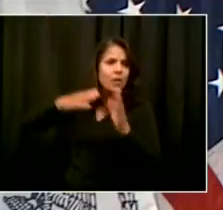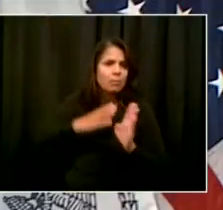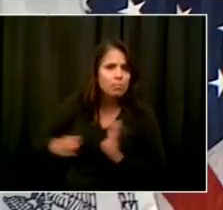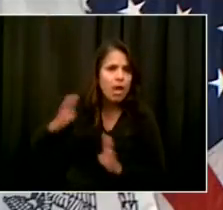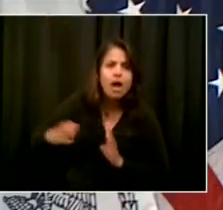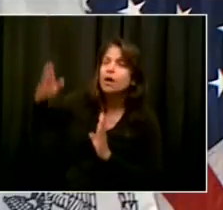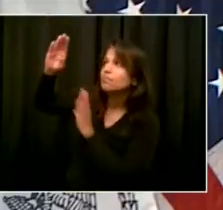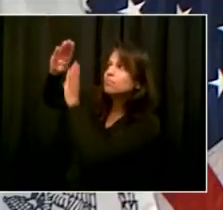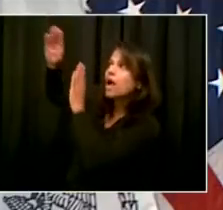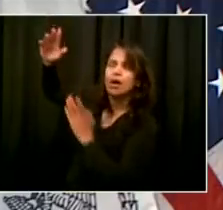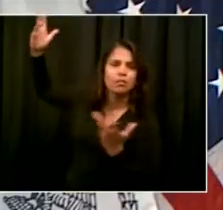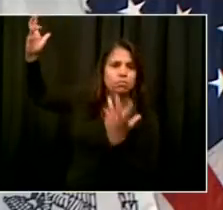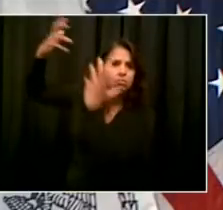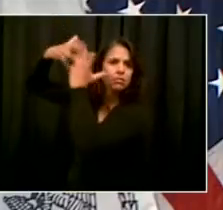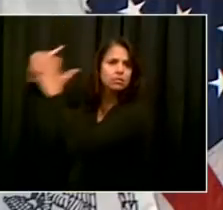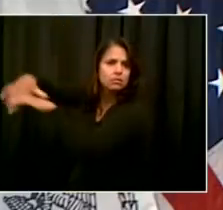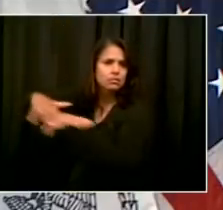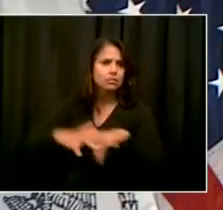Homo Dia.